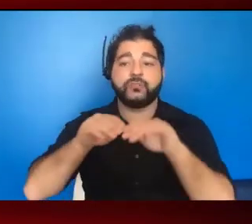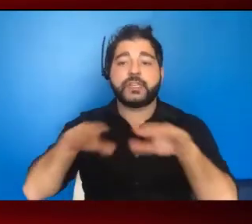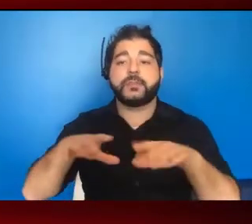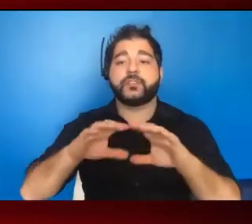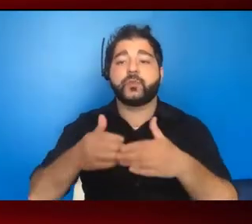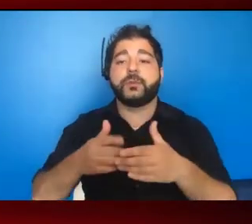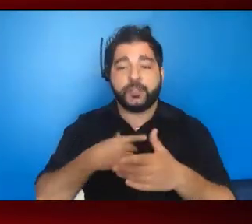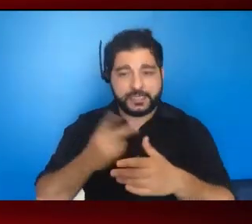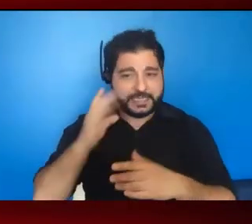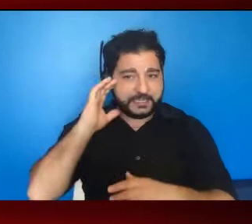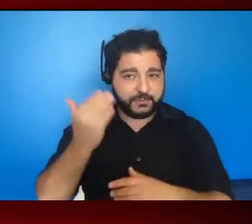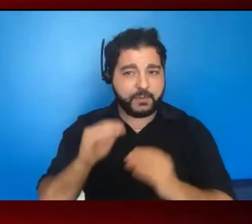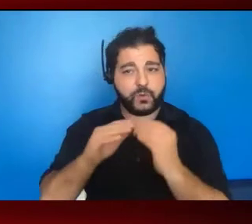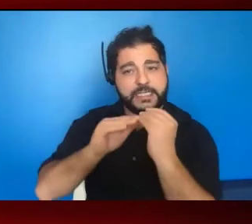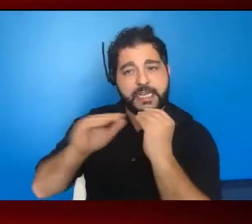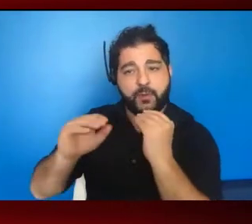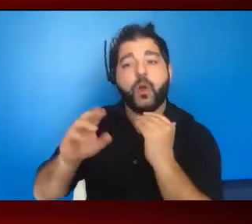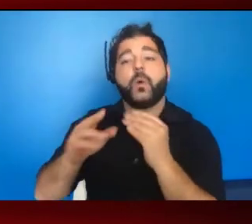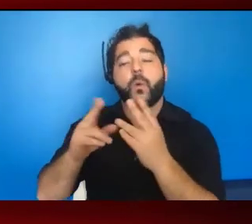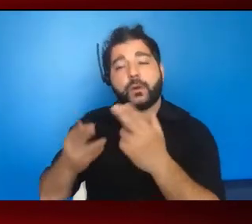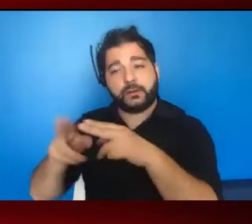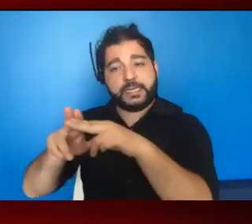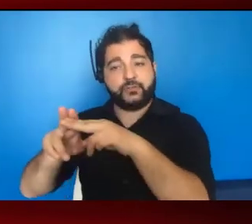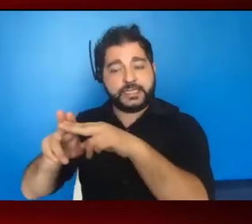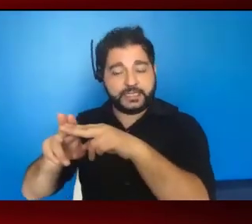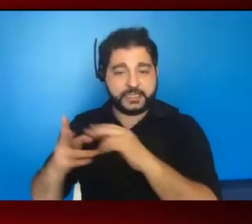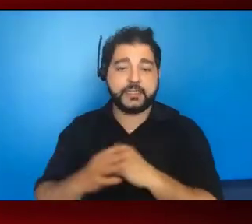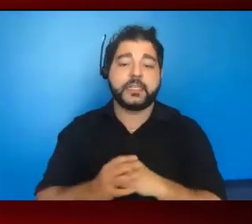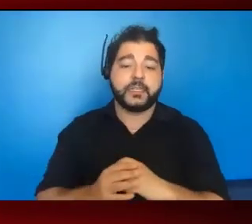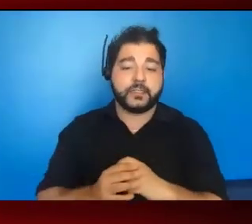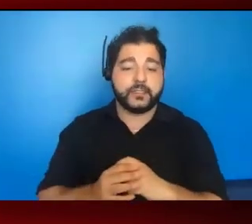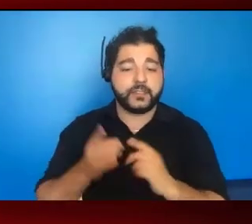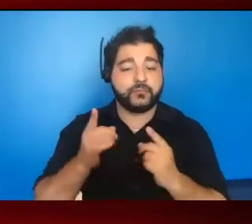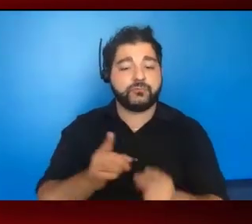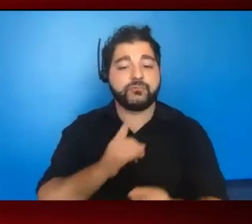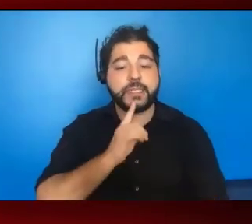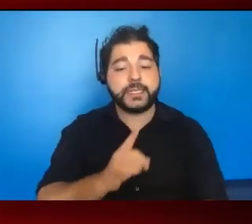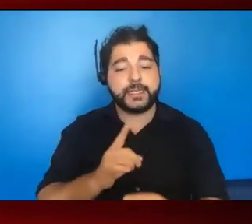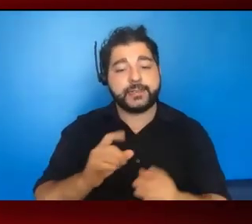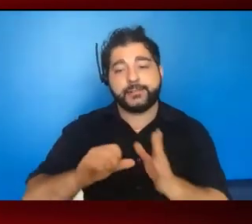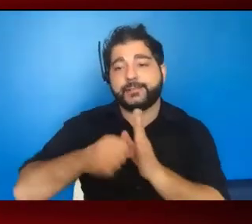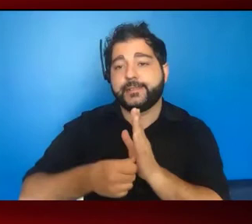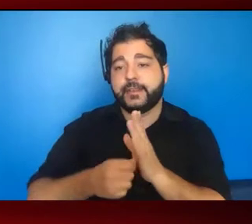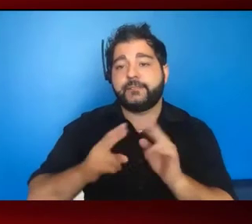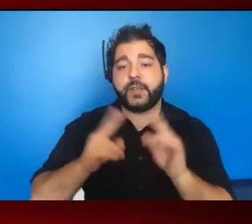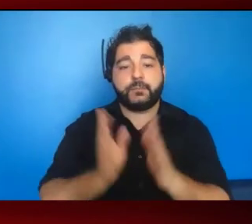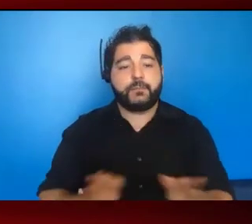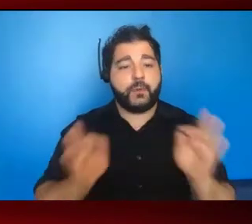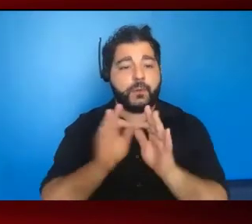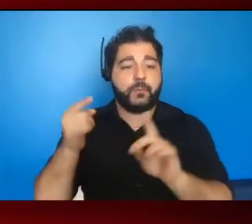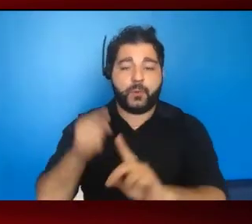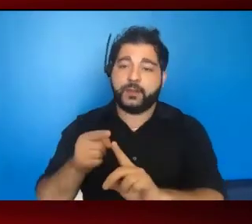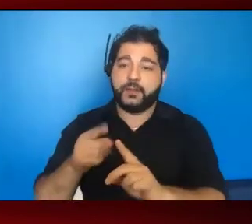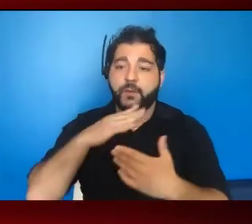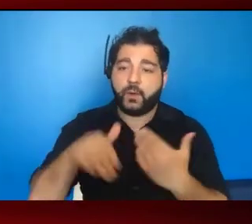they appear to be stable, or in some cases, slightly increasing. So this really, I think, highlights a very important point made by all